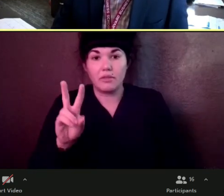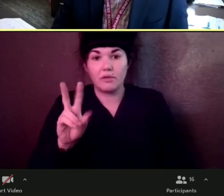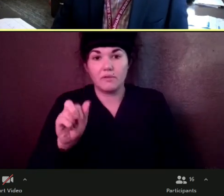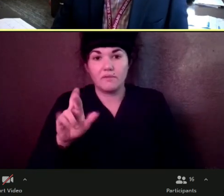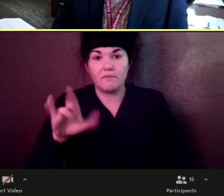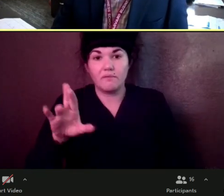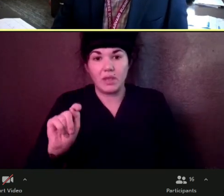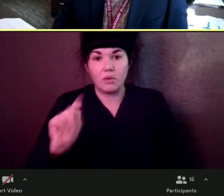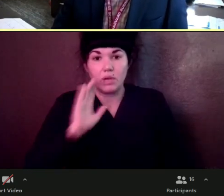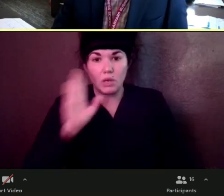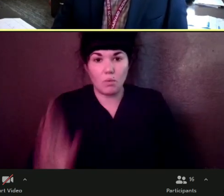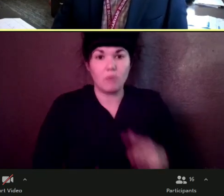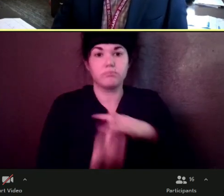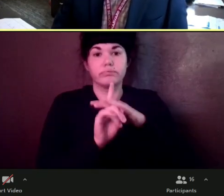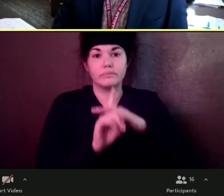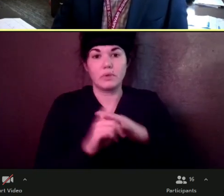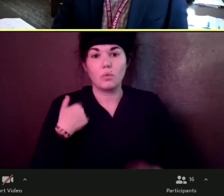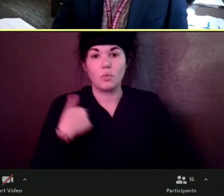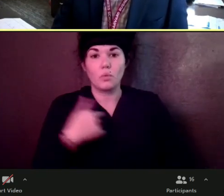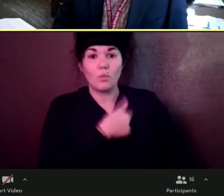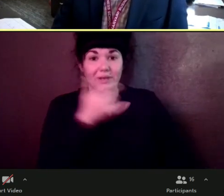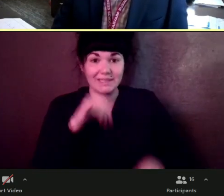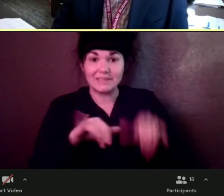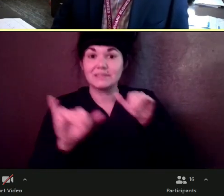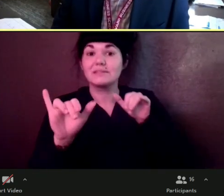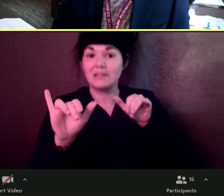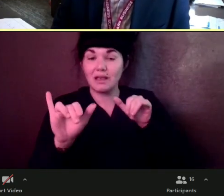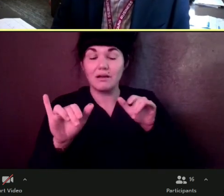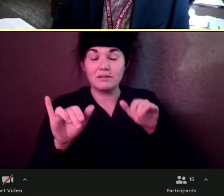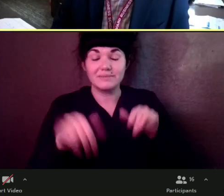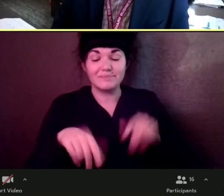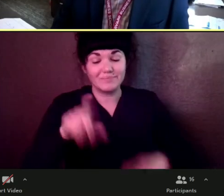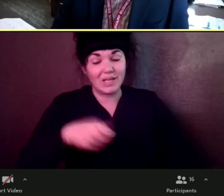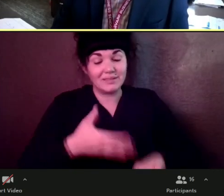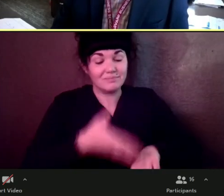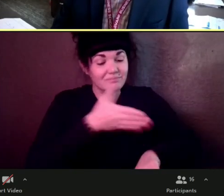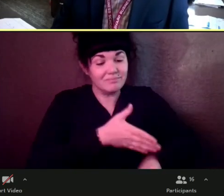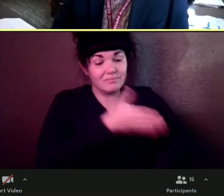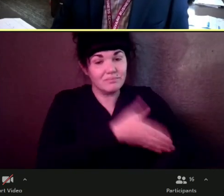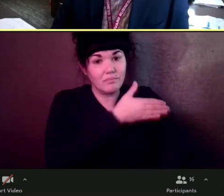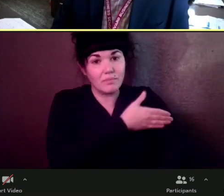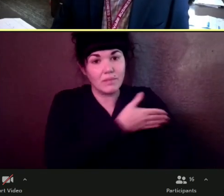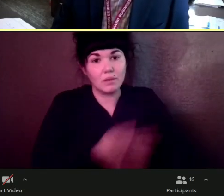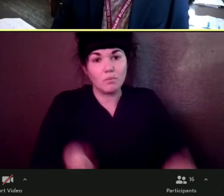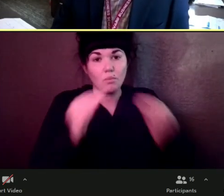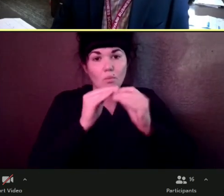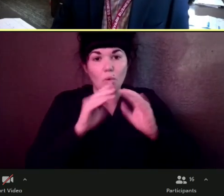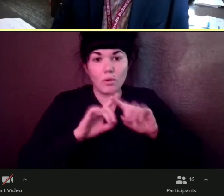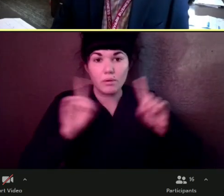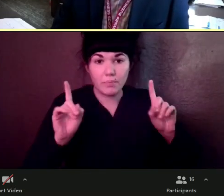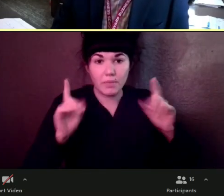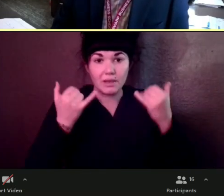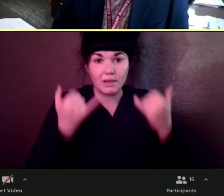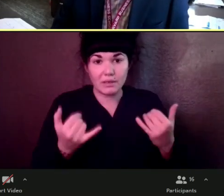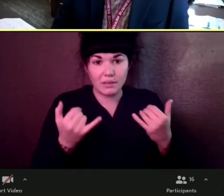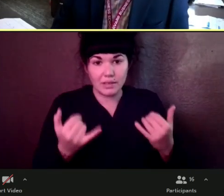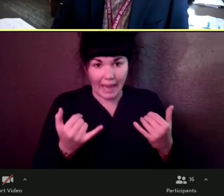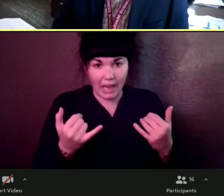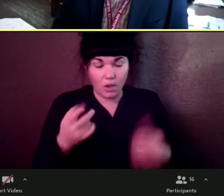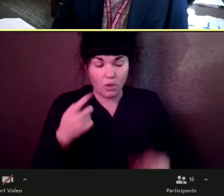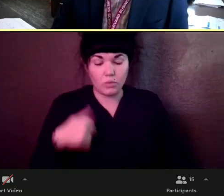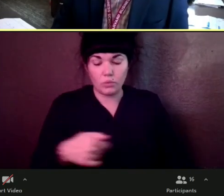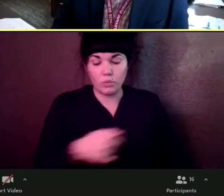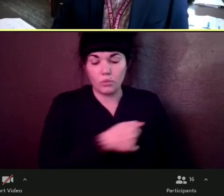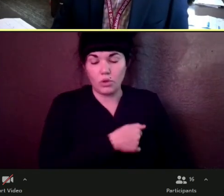still have a ways to go and, and, um, the terminology that's being used of the, now we have the pandemic of the unvaccinated,